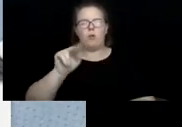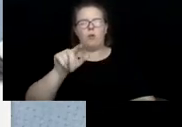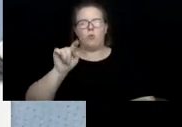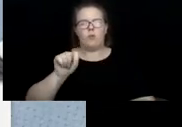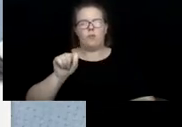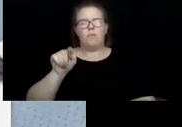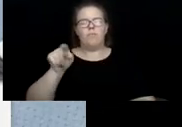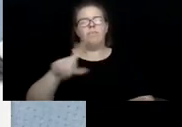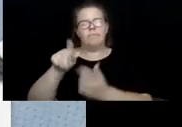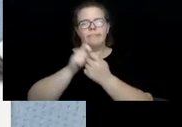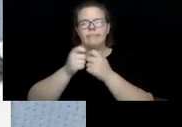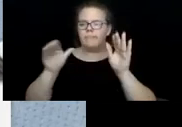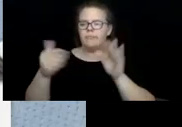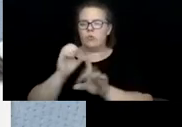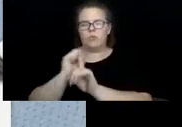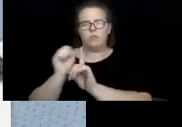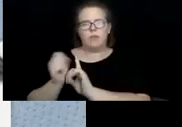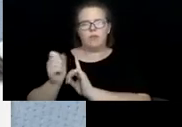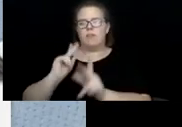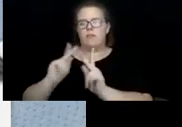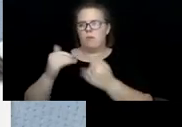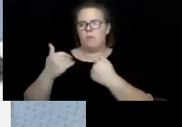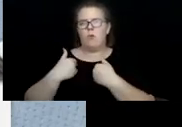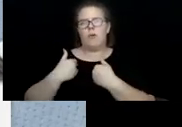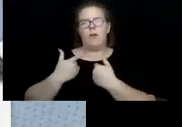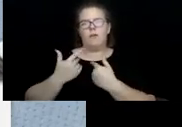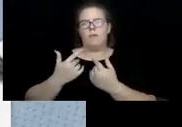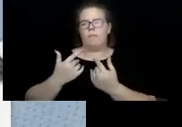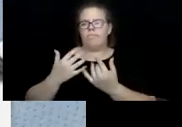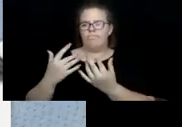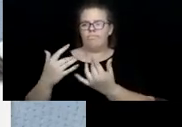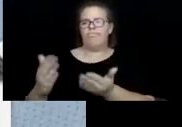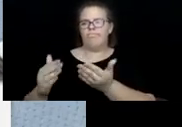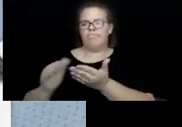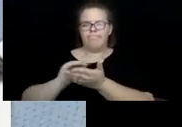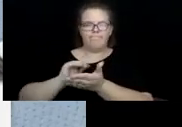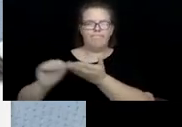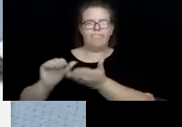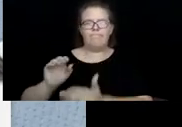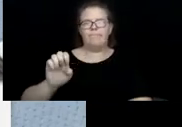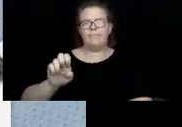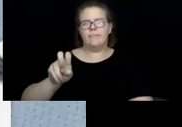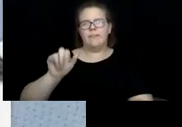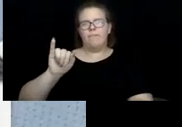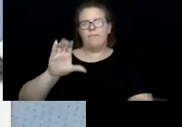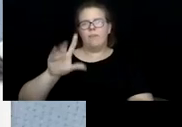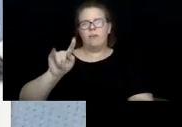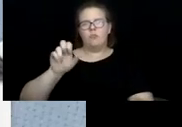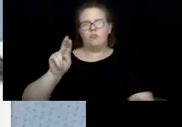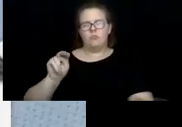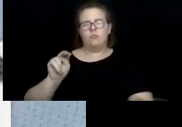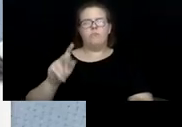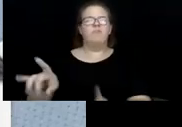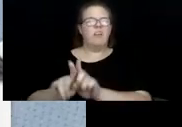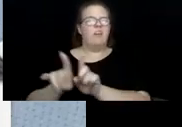cases where people were, had pending evictions and, uh, and other financial issues due to COVID